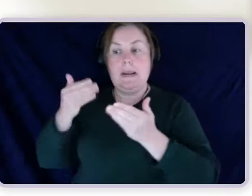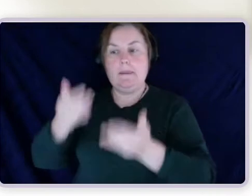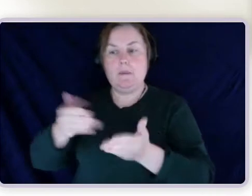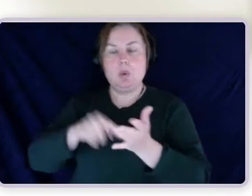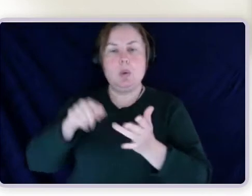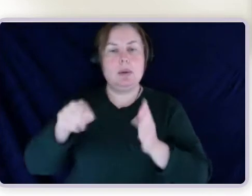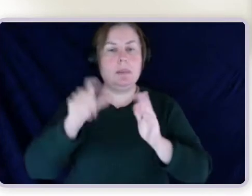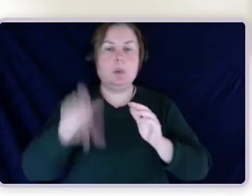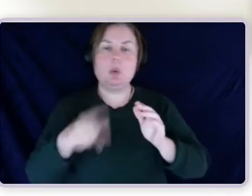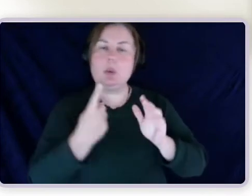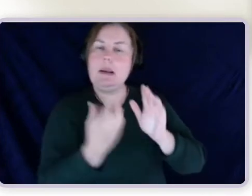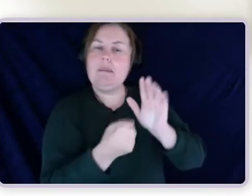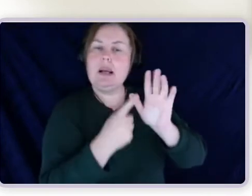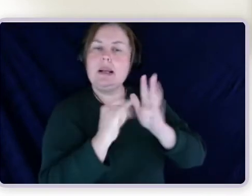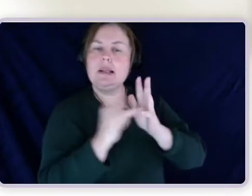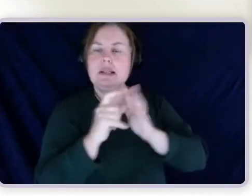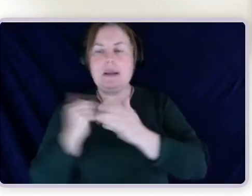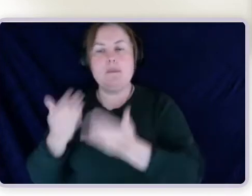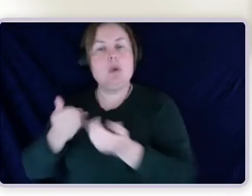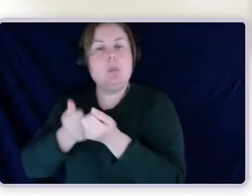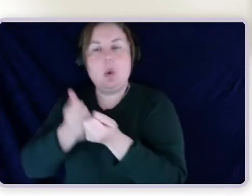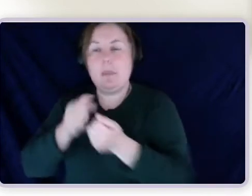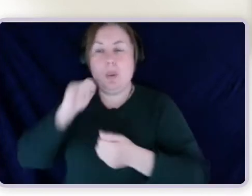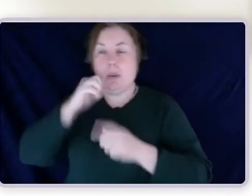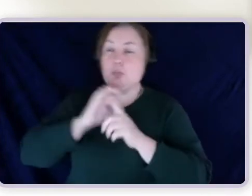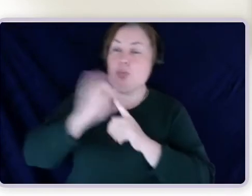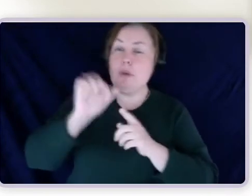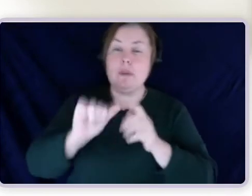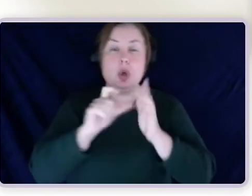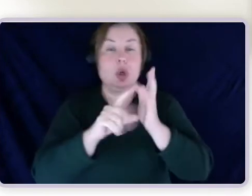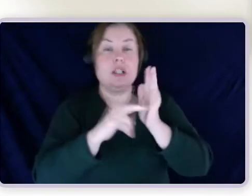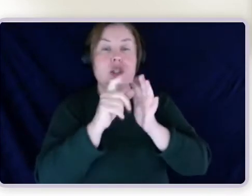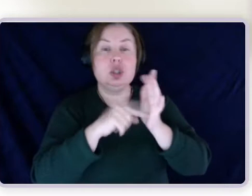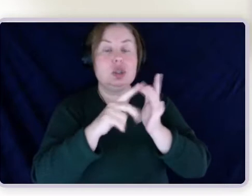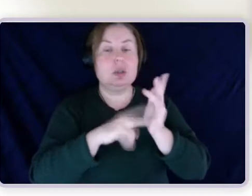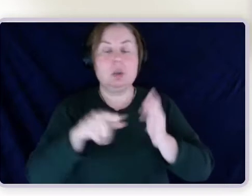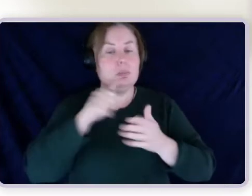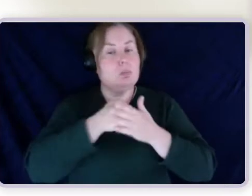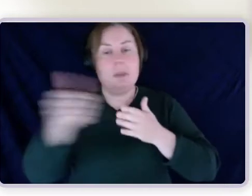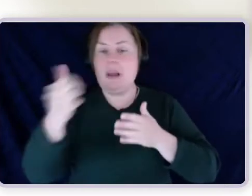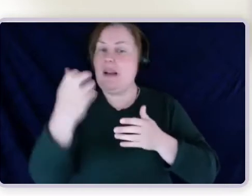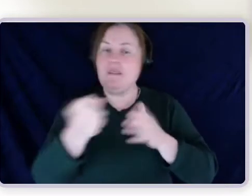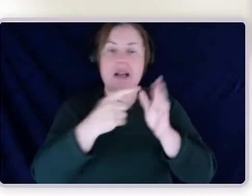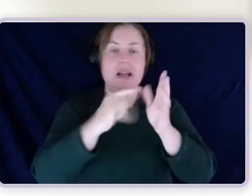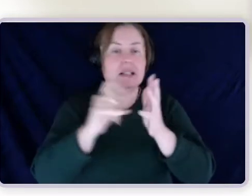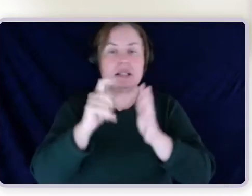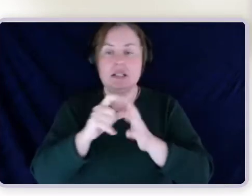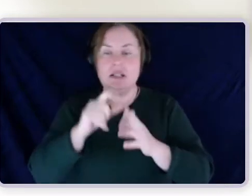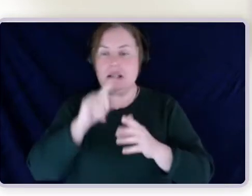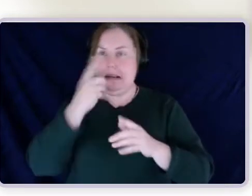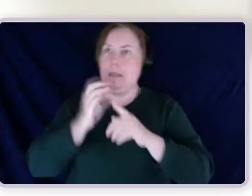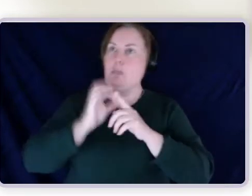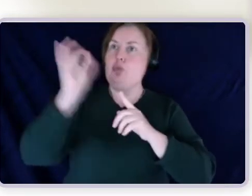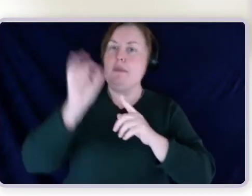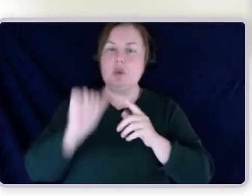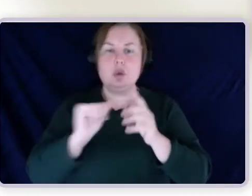of life, but they're not going to improve the condition. And we won that one. So I guess what I'm trying to highlight here is that